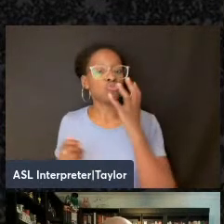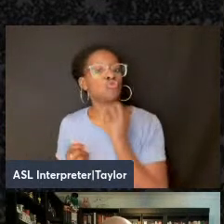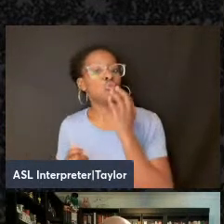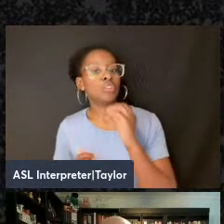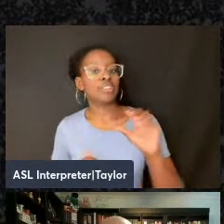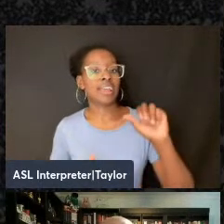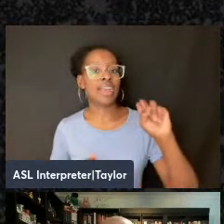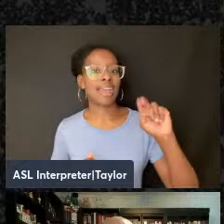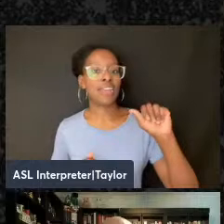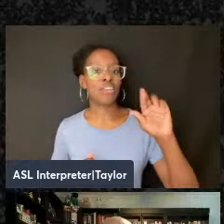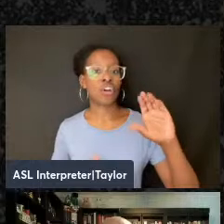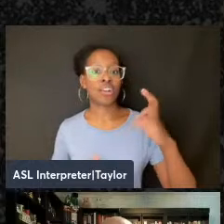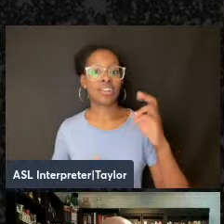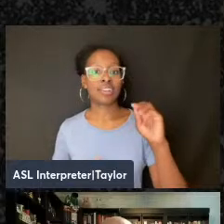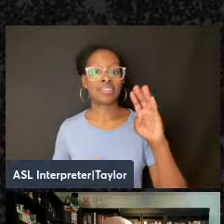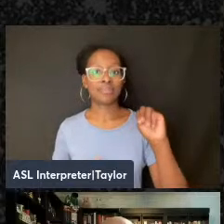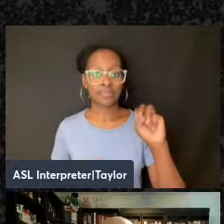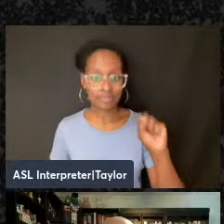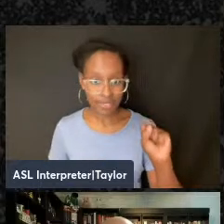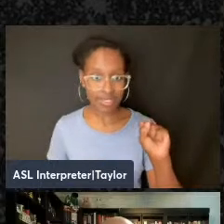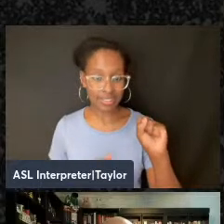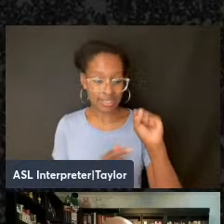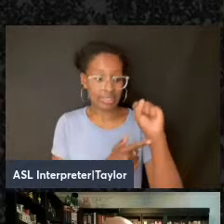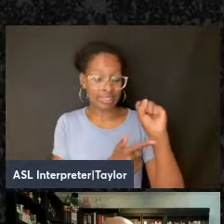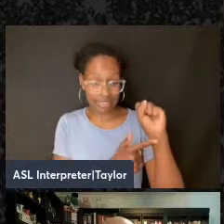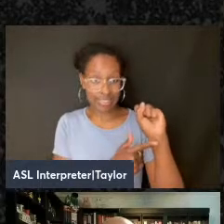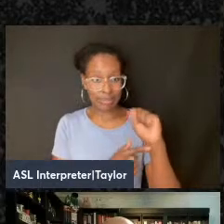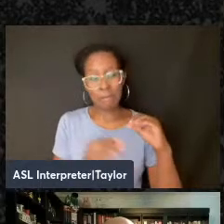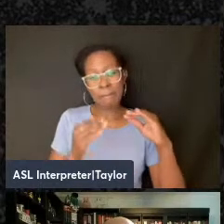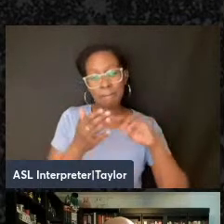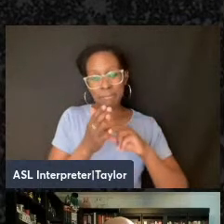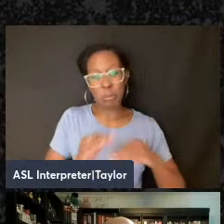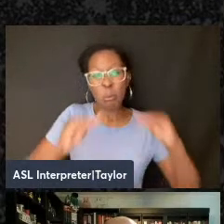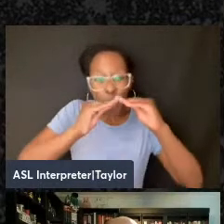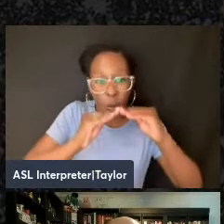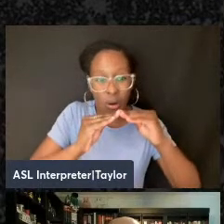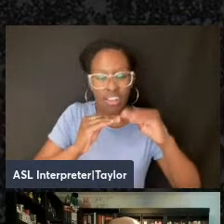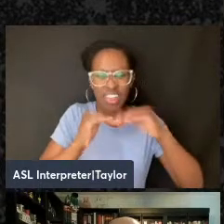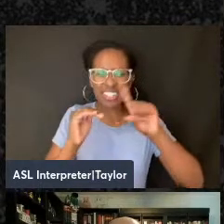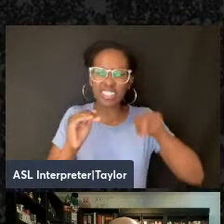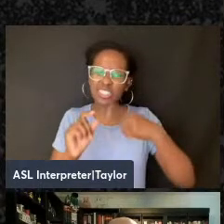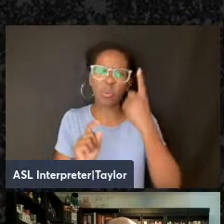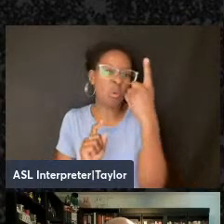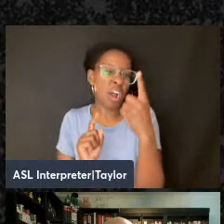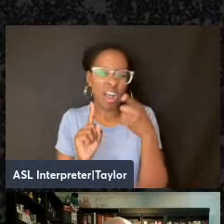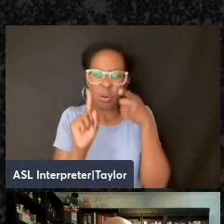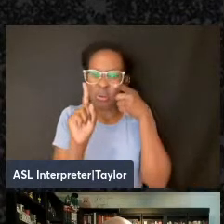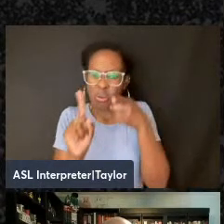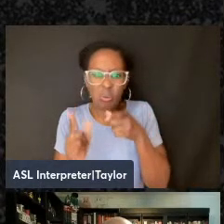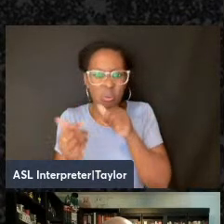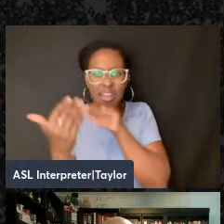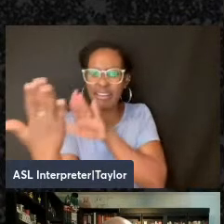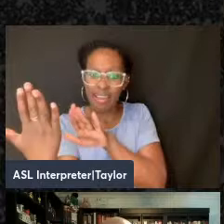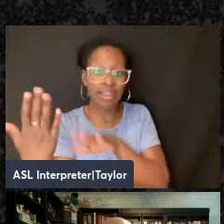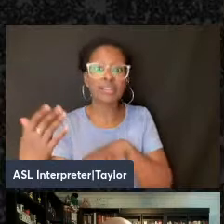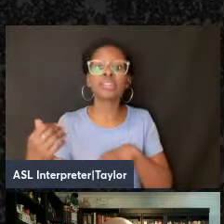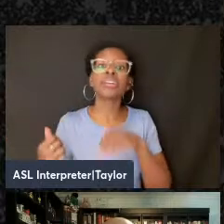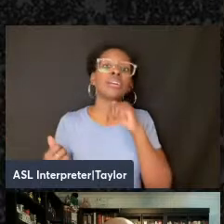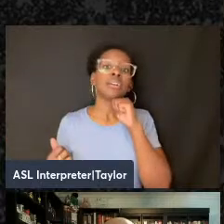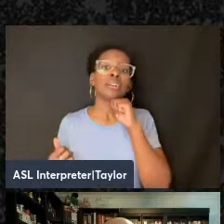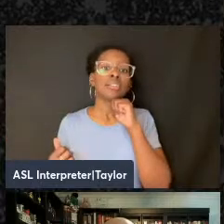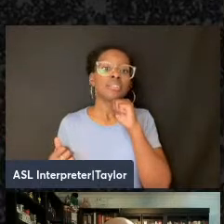each of which shares certain features and influences in common with some, but not necessarily all others.